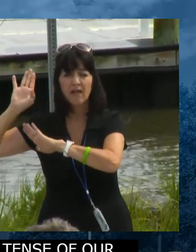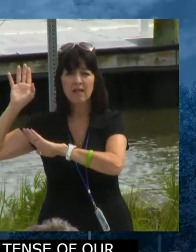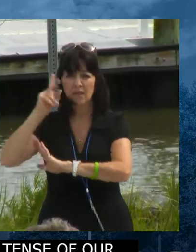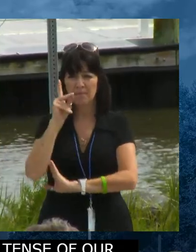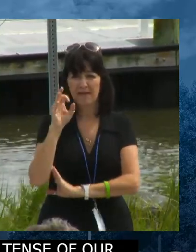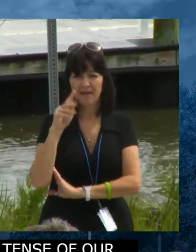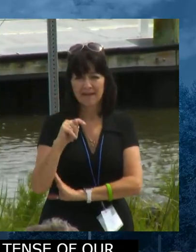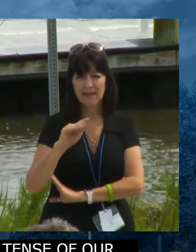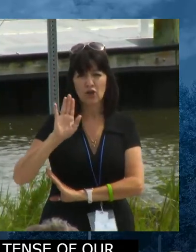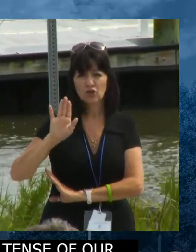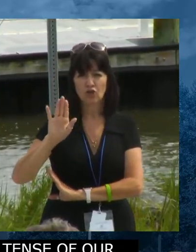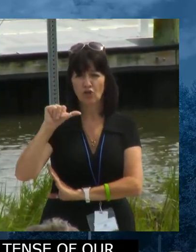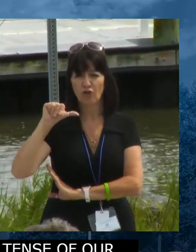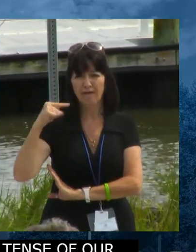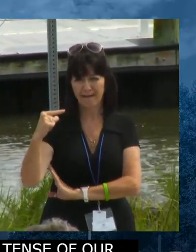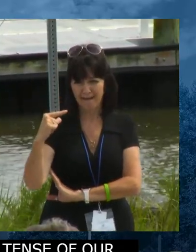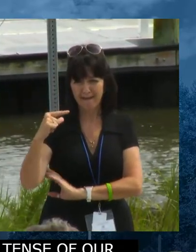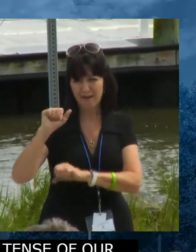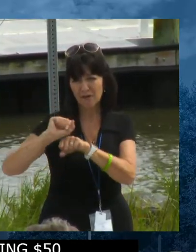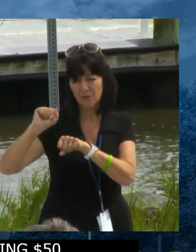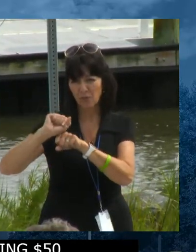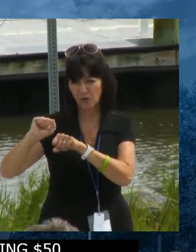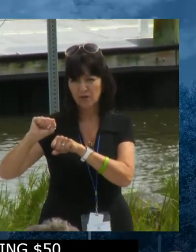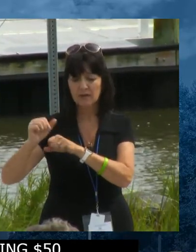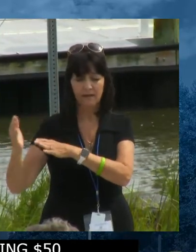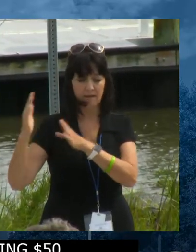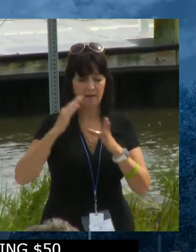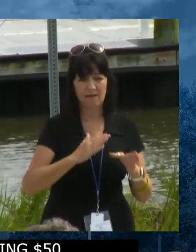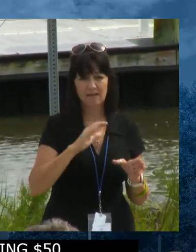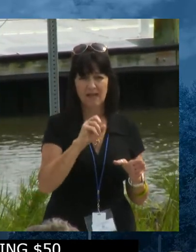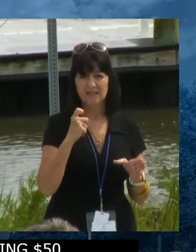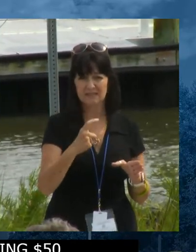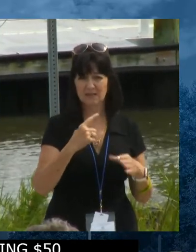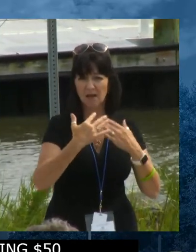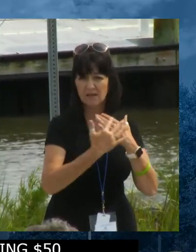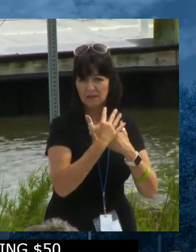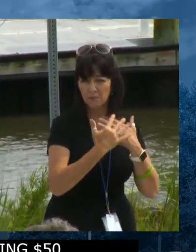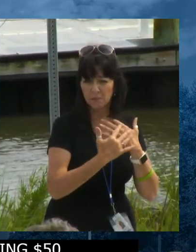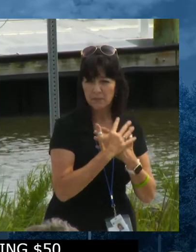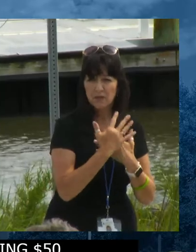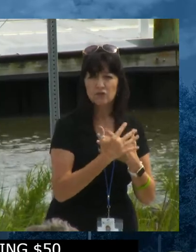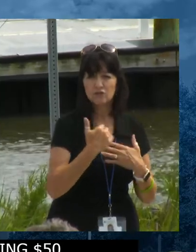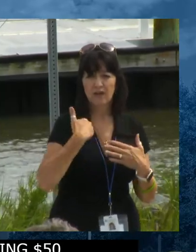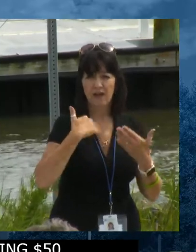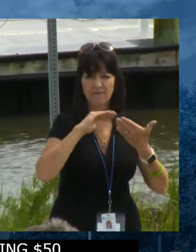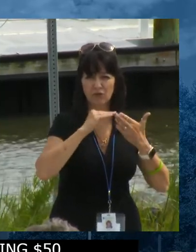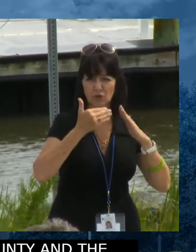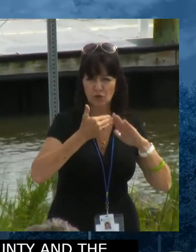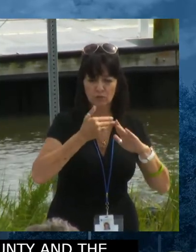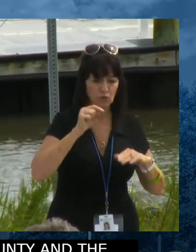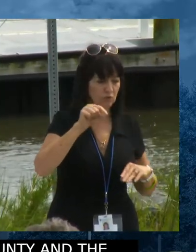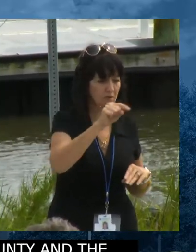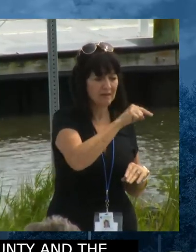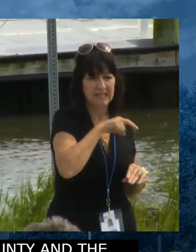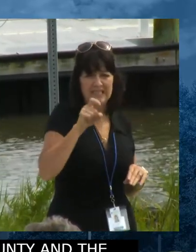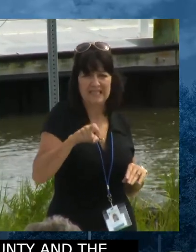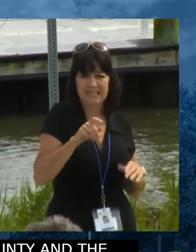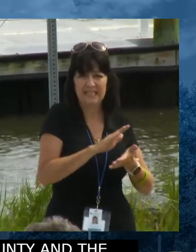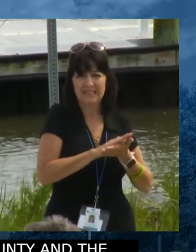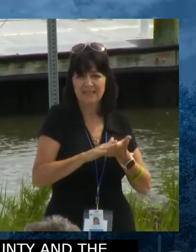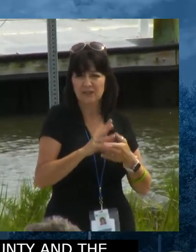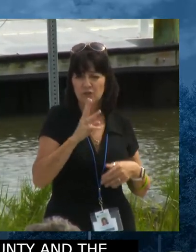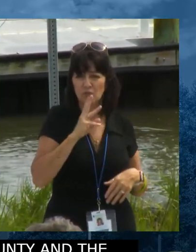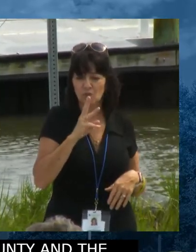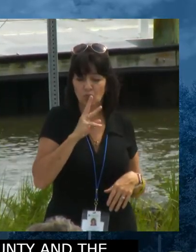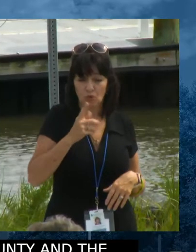County with the agriculture and with down here at the beaches, you have the communities that need the clean water, because